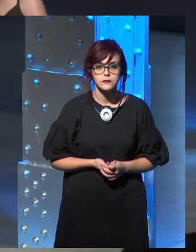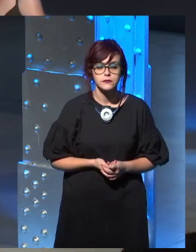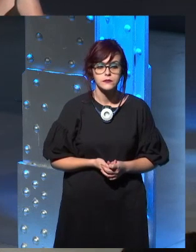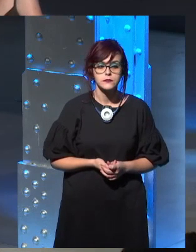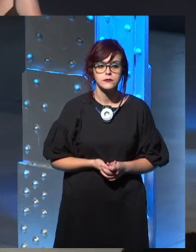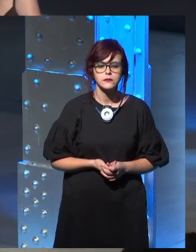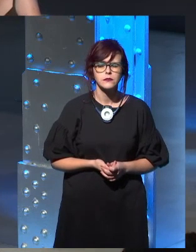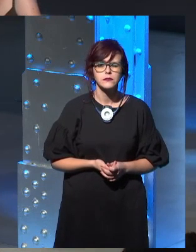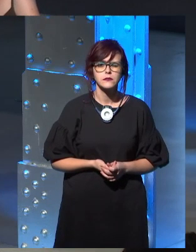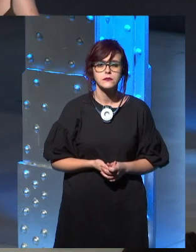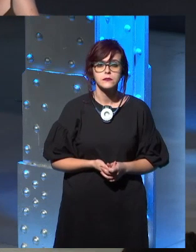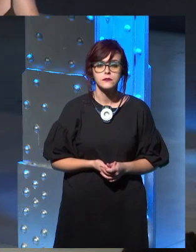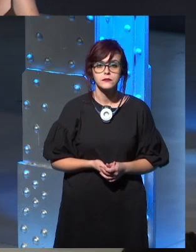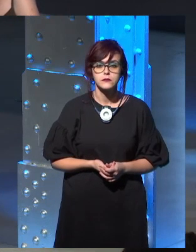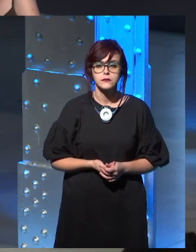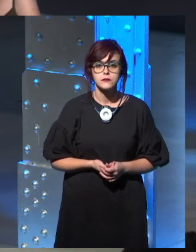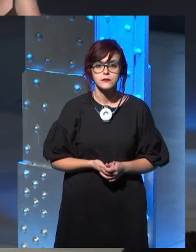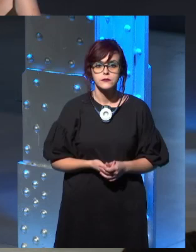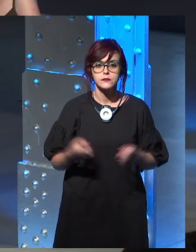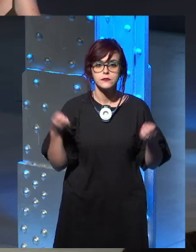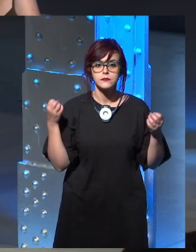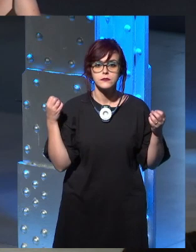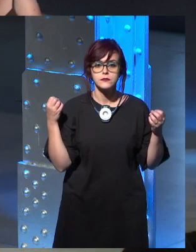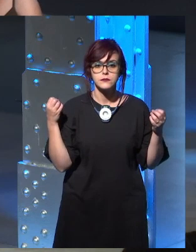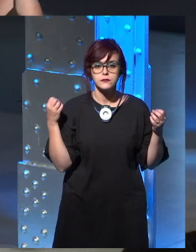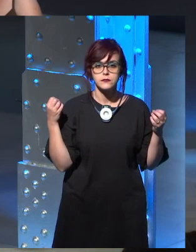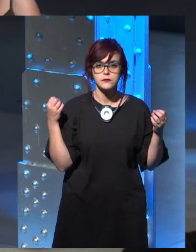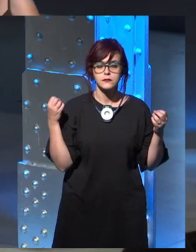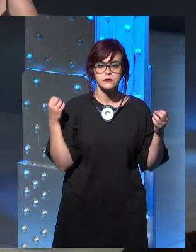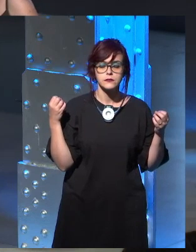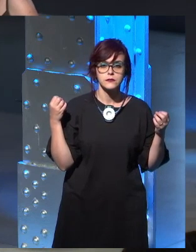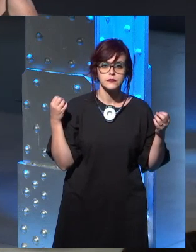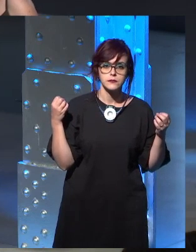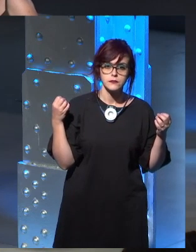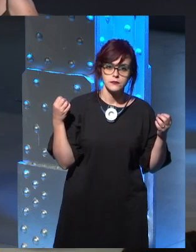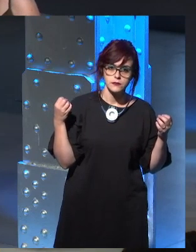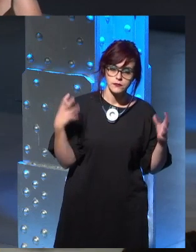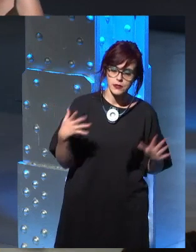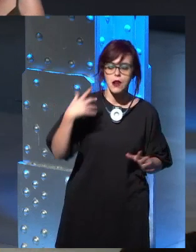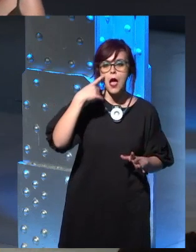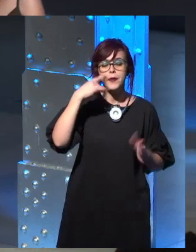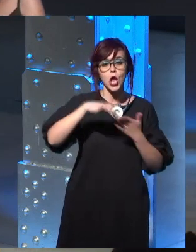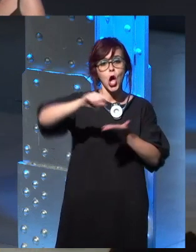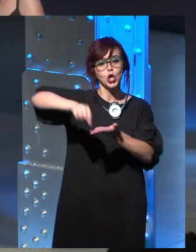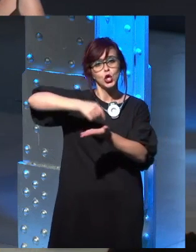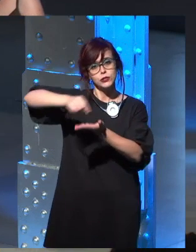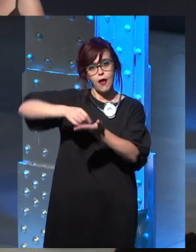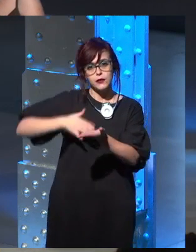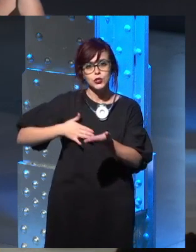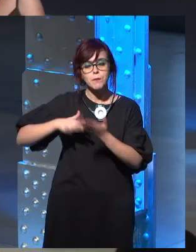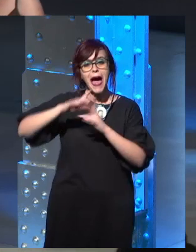Uh, well, probably, I mean, our contract allows for an update, uh, uh,